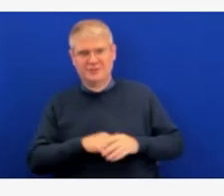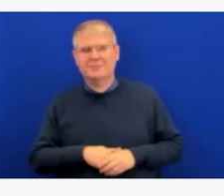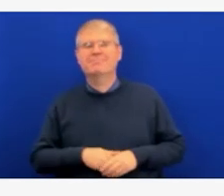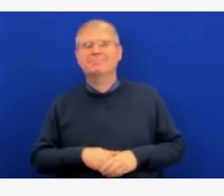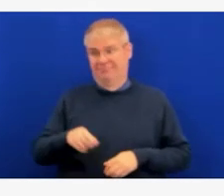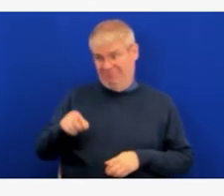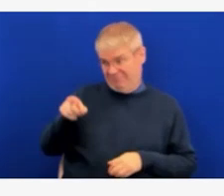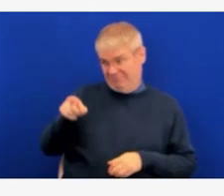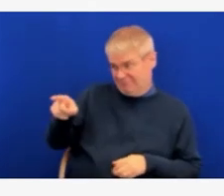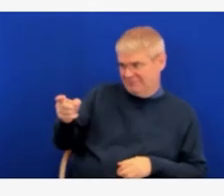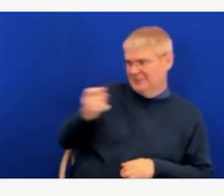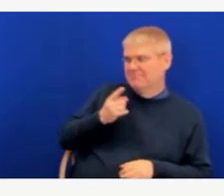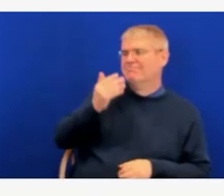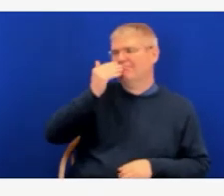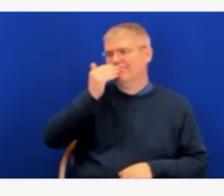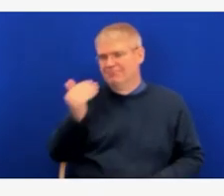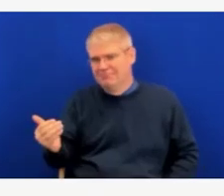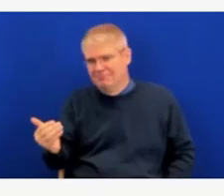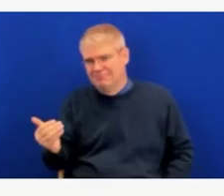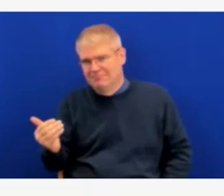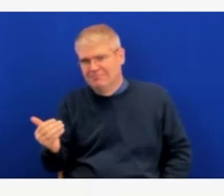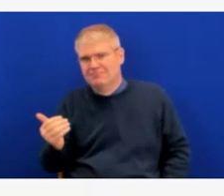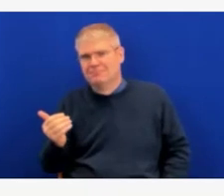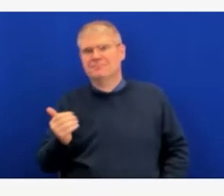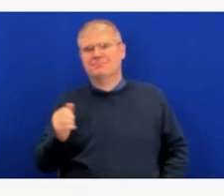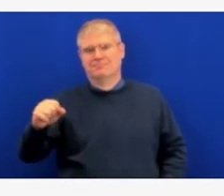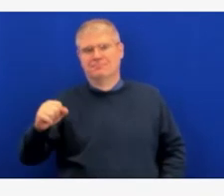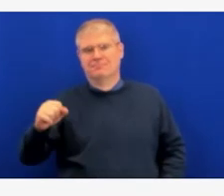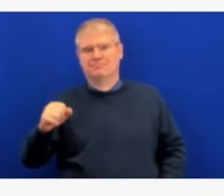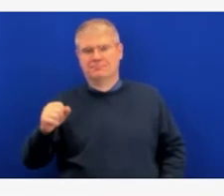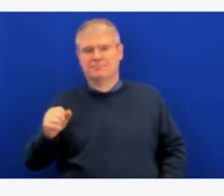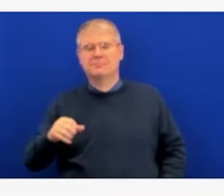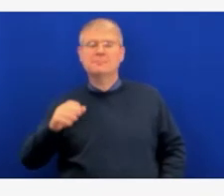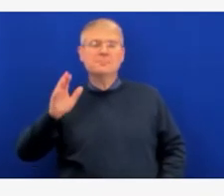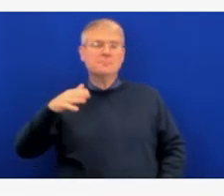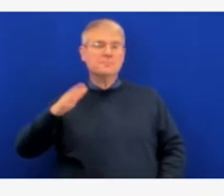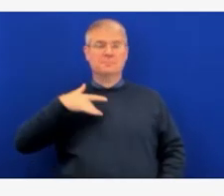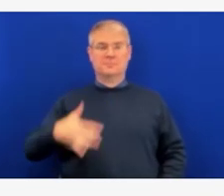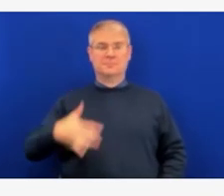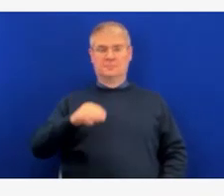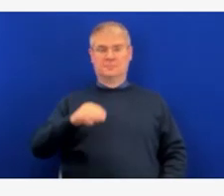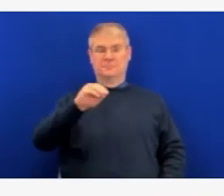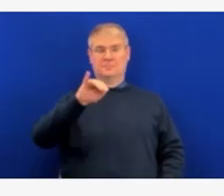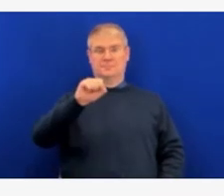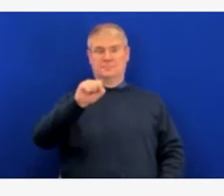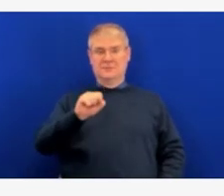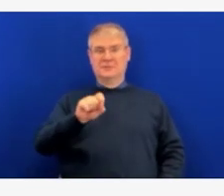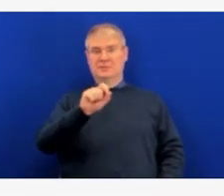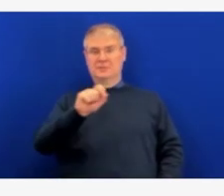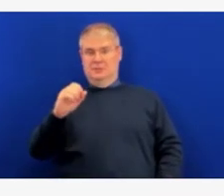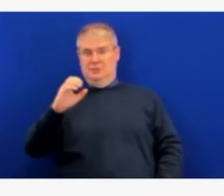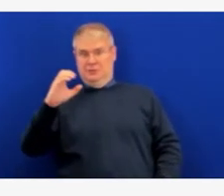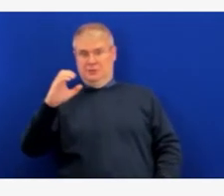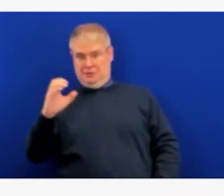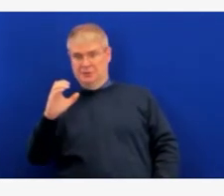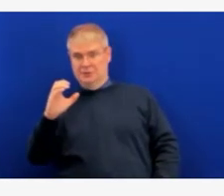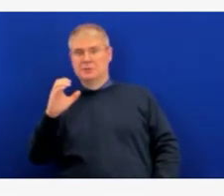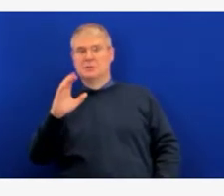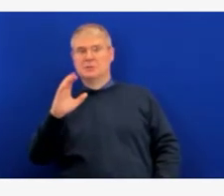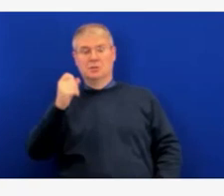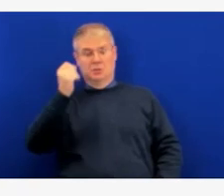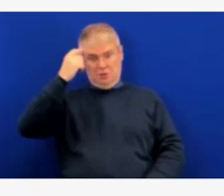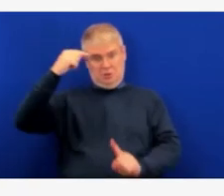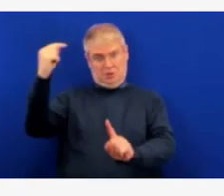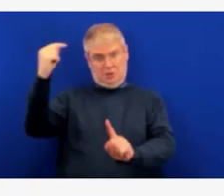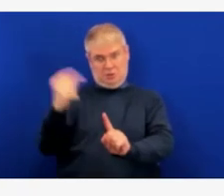characteristics of these children, they're otherwise healthy kids for the most part. We have